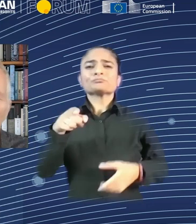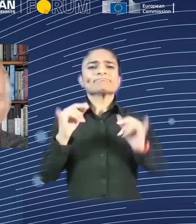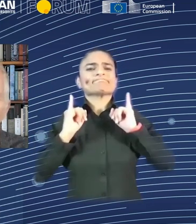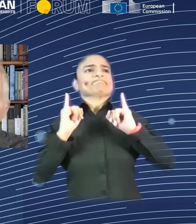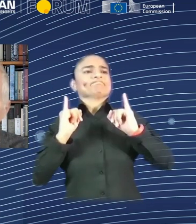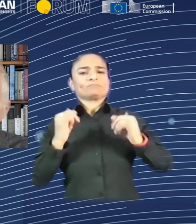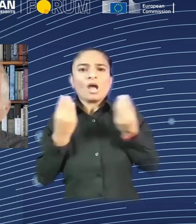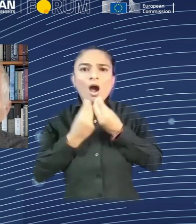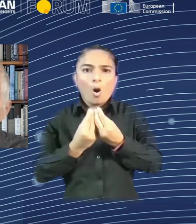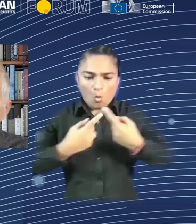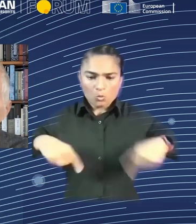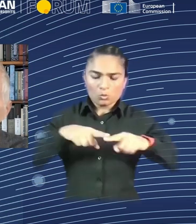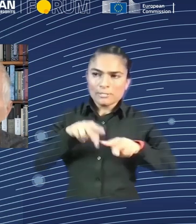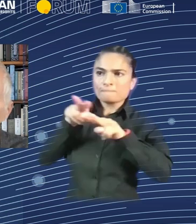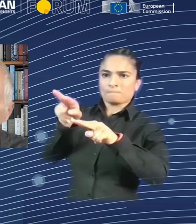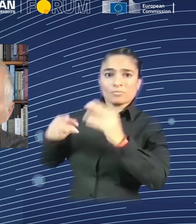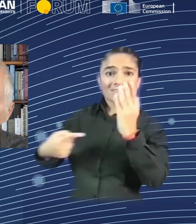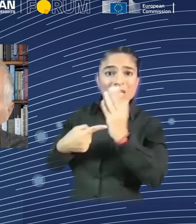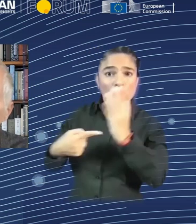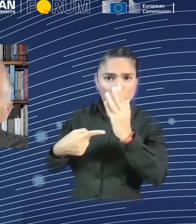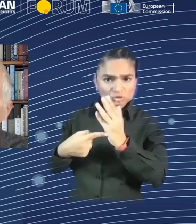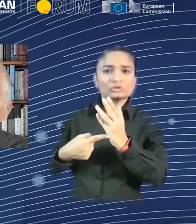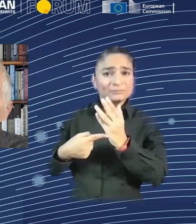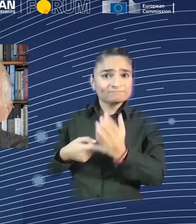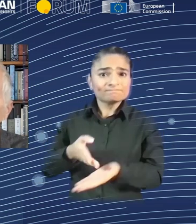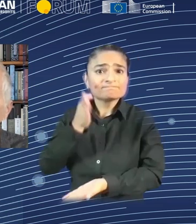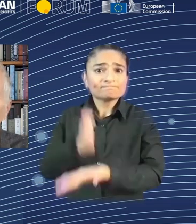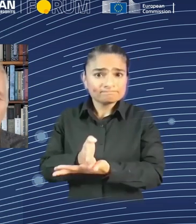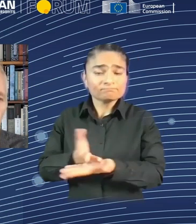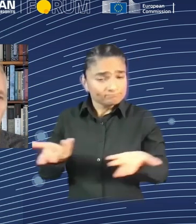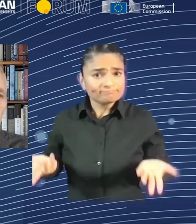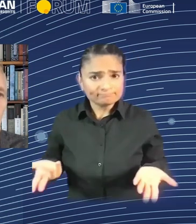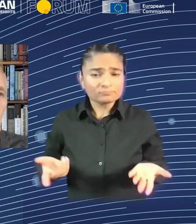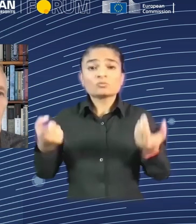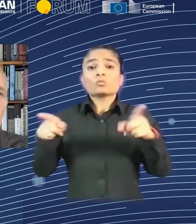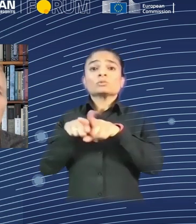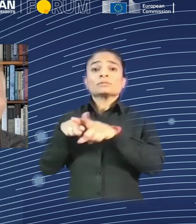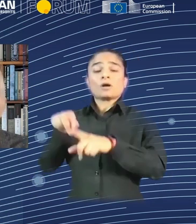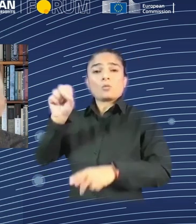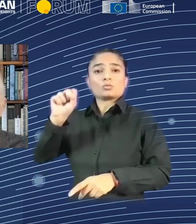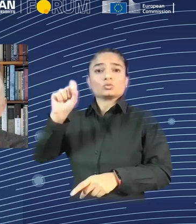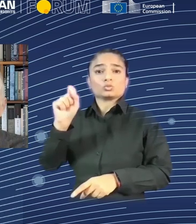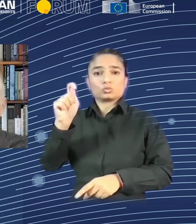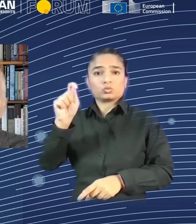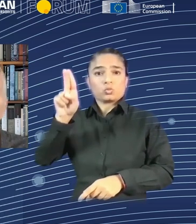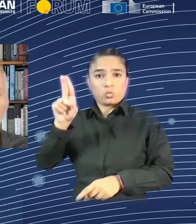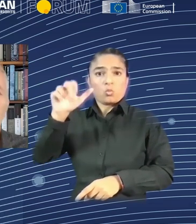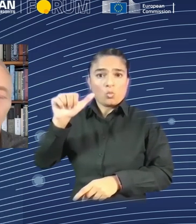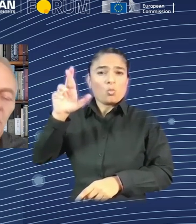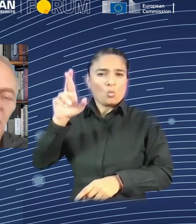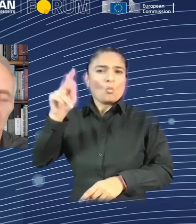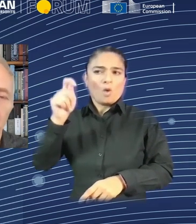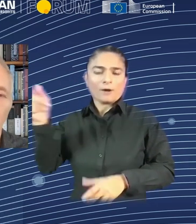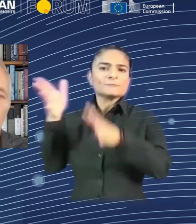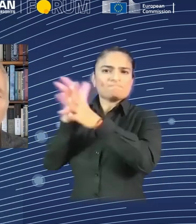talk earlier, or his comments earlier, that if you don't adopt the new technology, somebody else